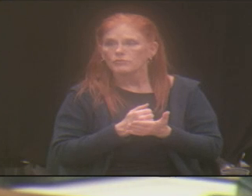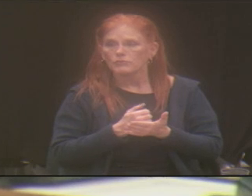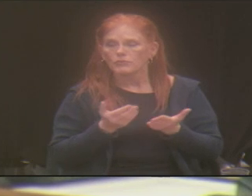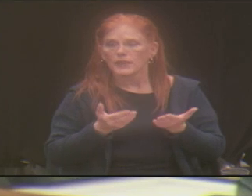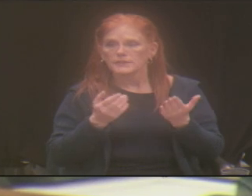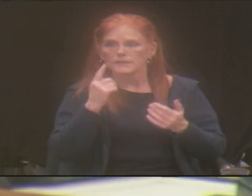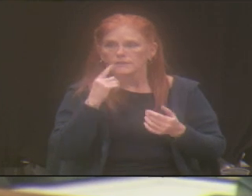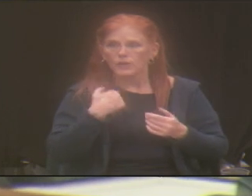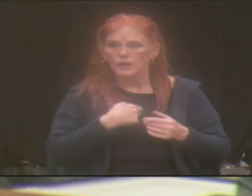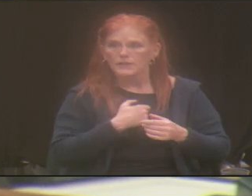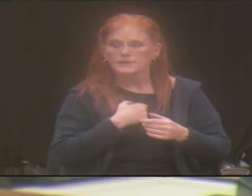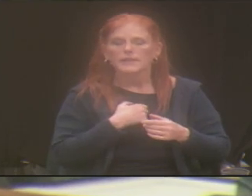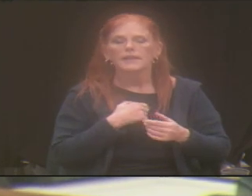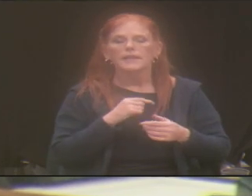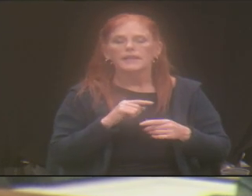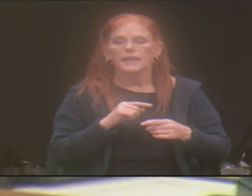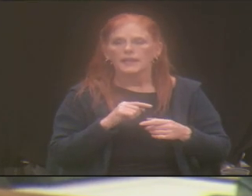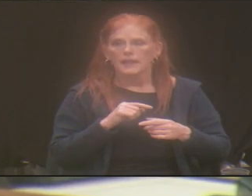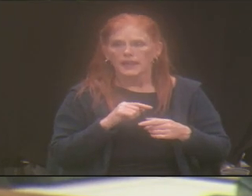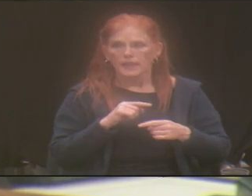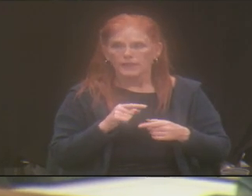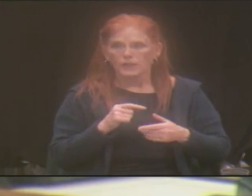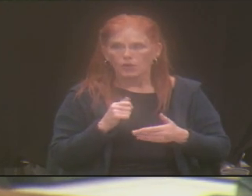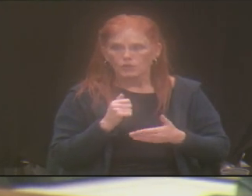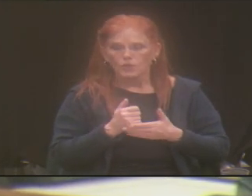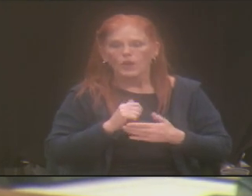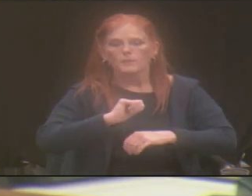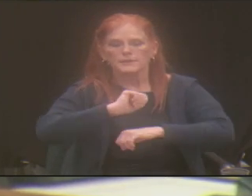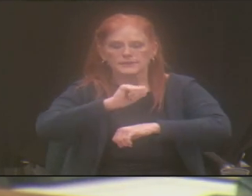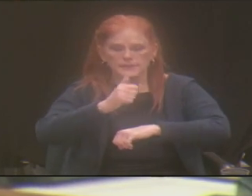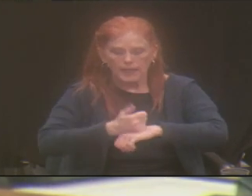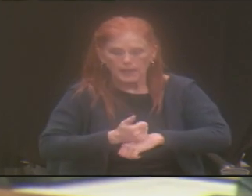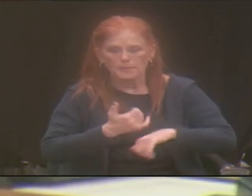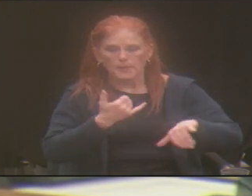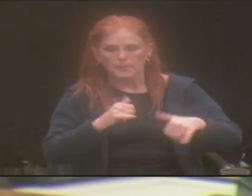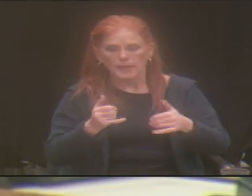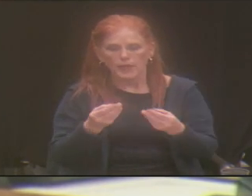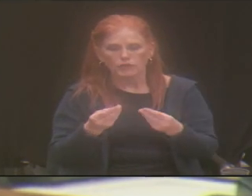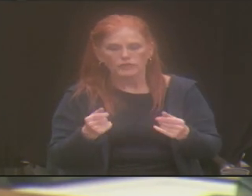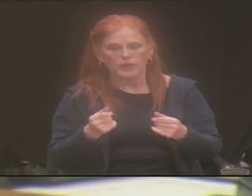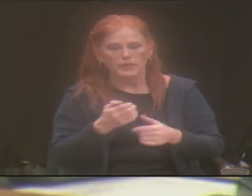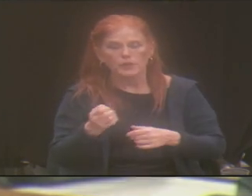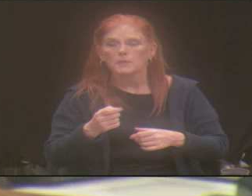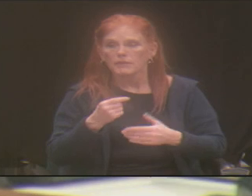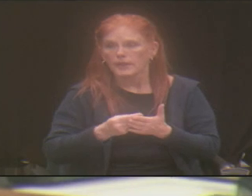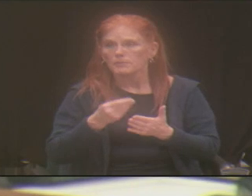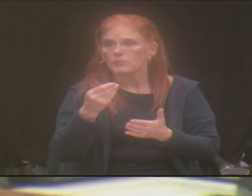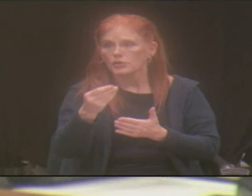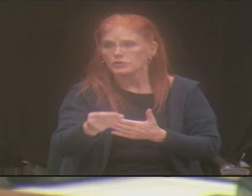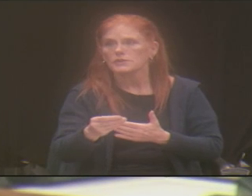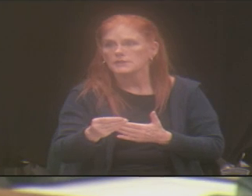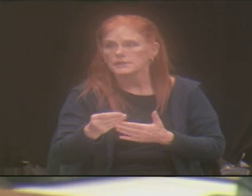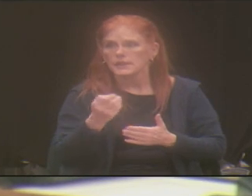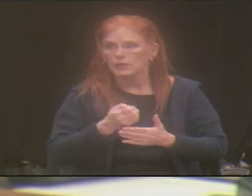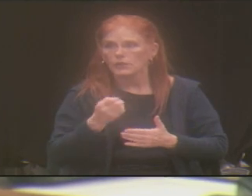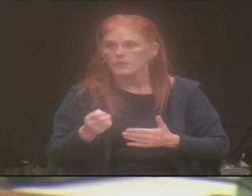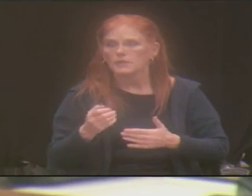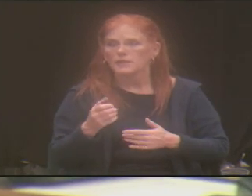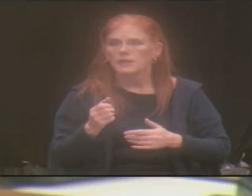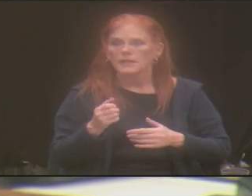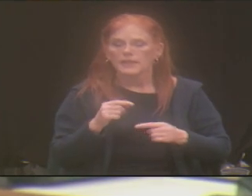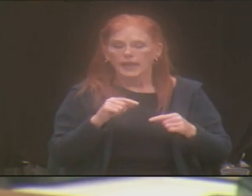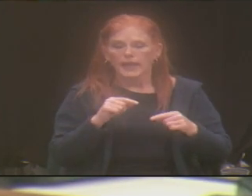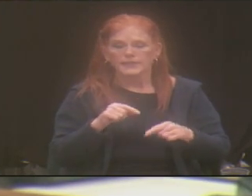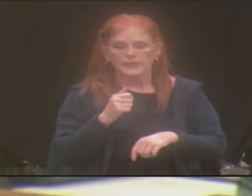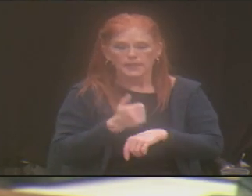they go in to help place playground equipment. And they purchase the equipment to help bring it into community settings.